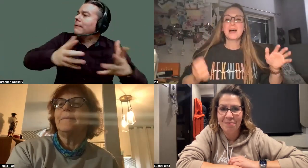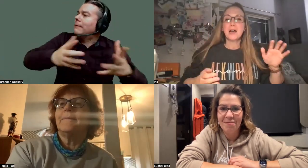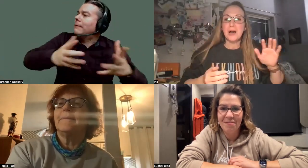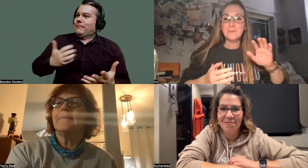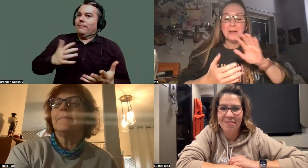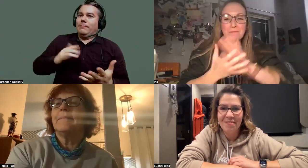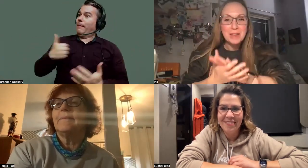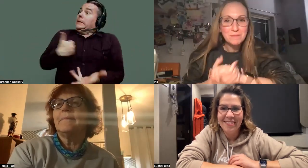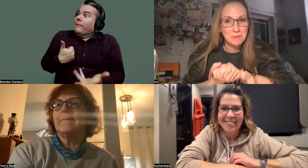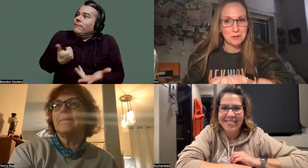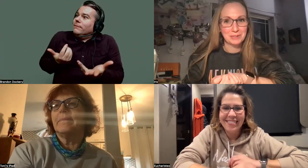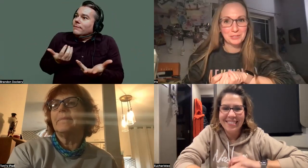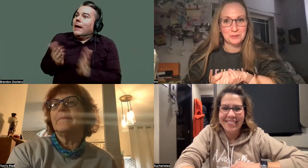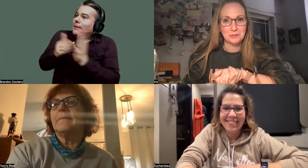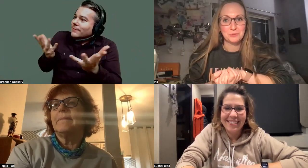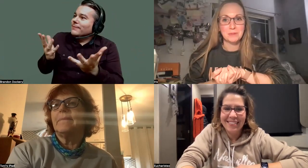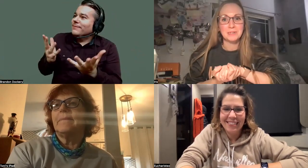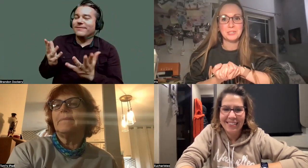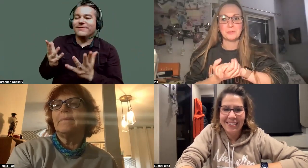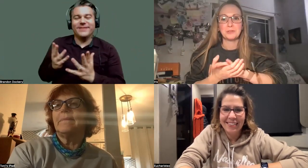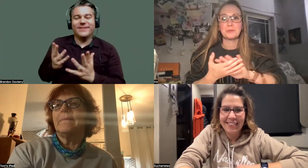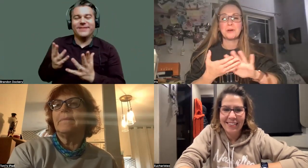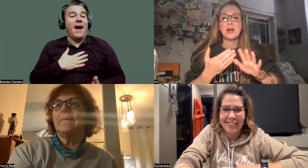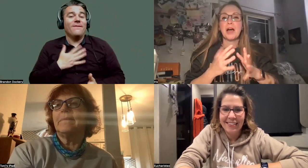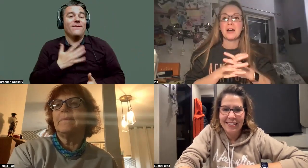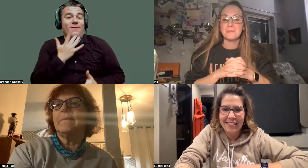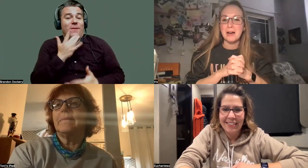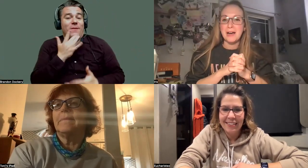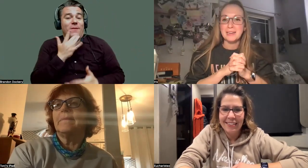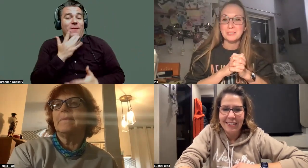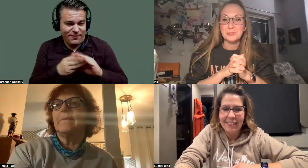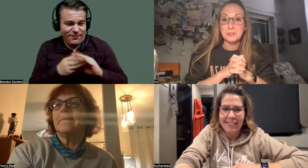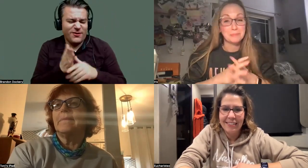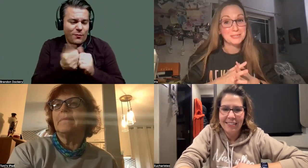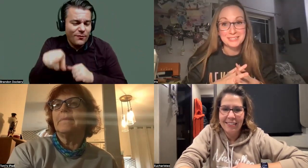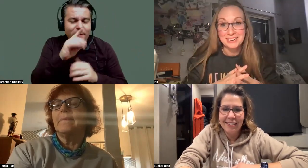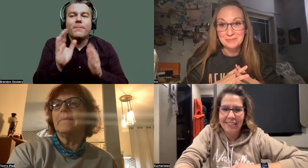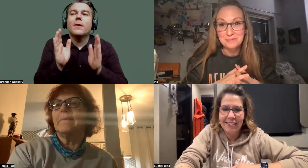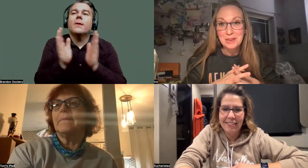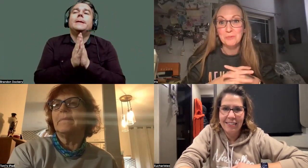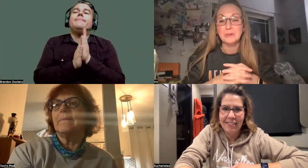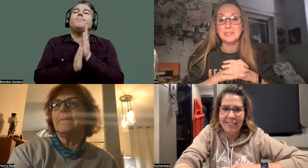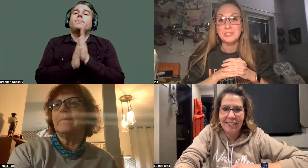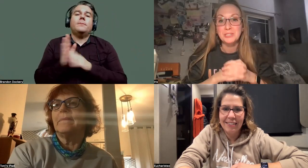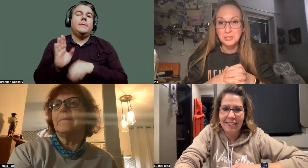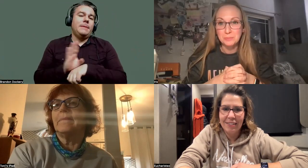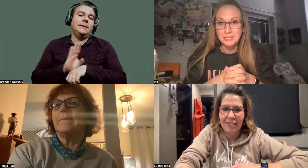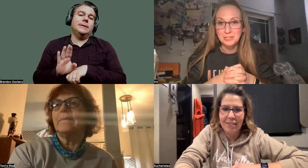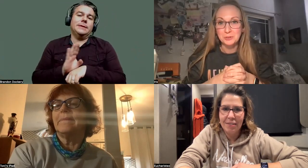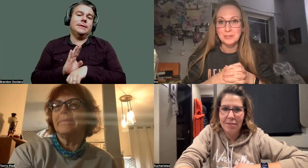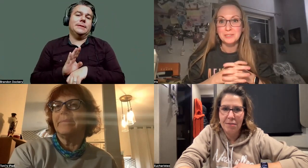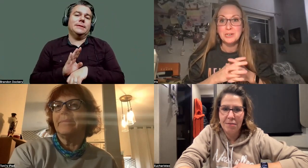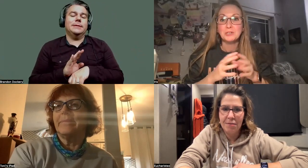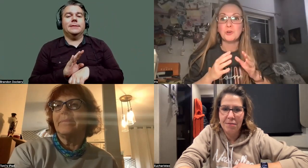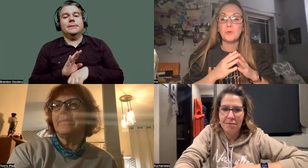so my favorite part of my story though is what I'm going to share with you is the business side. It was such a